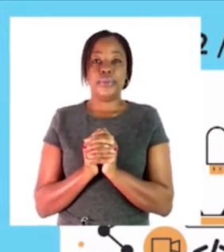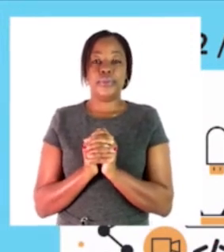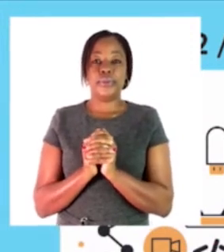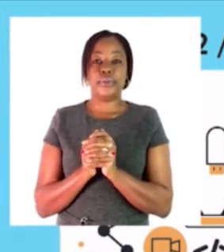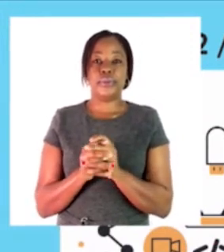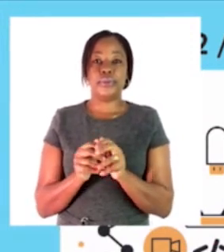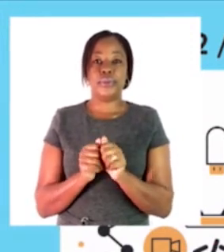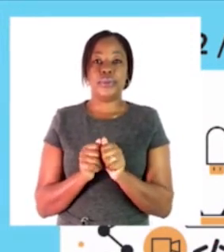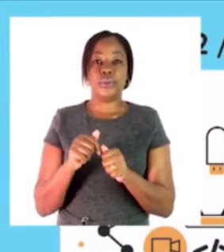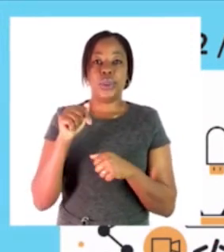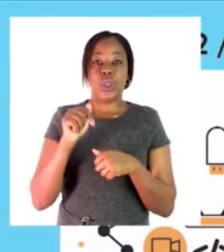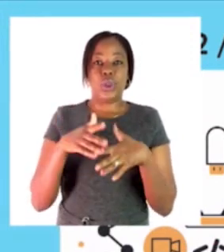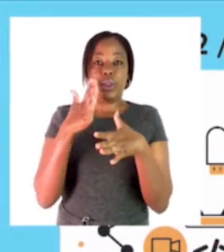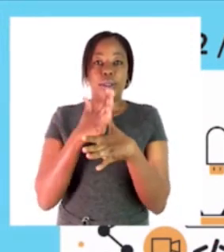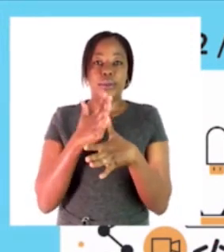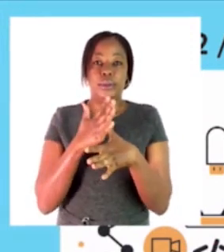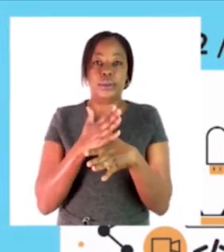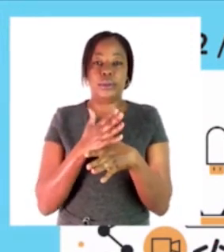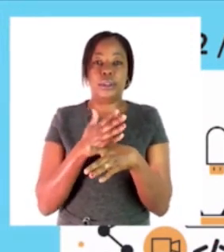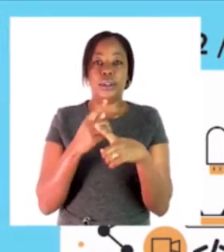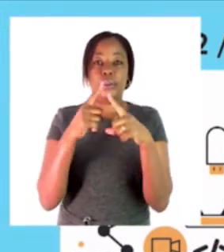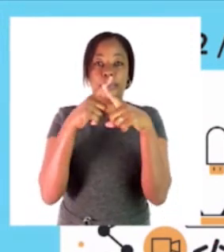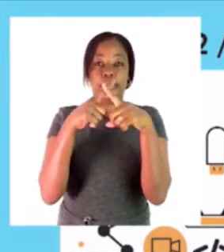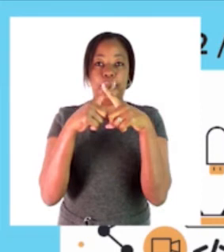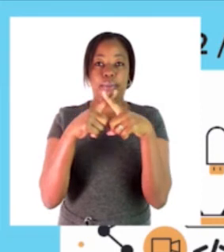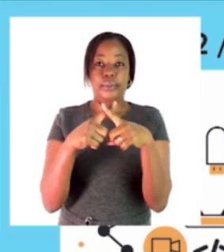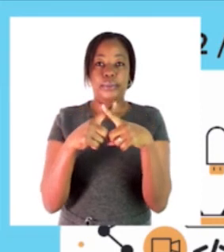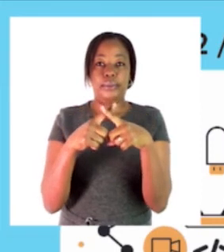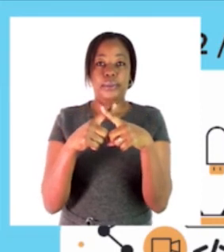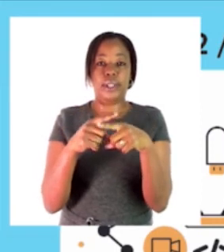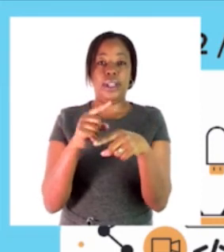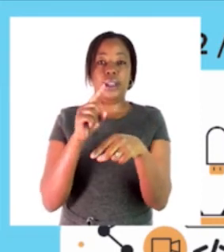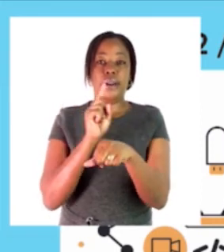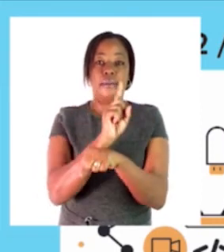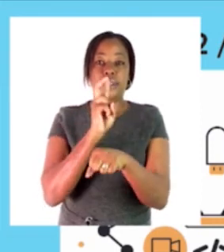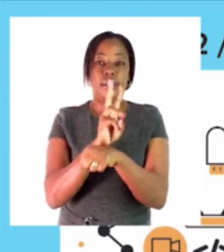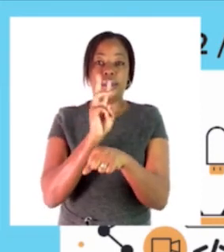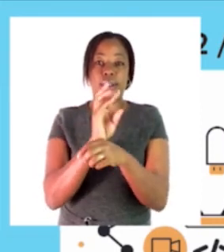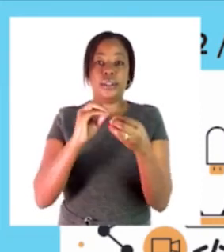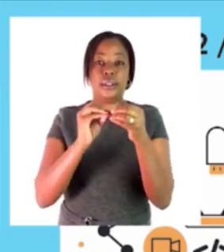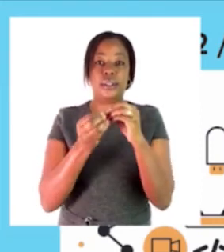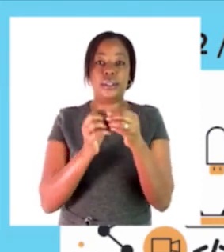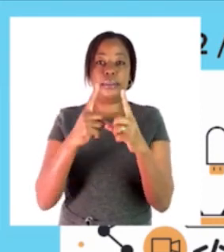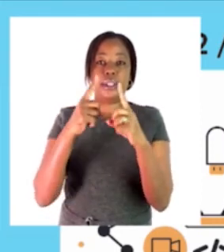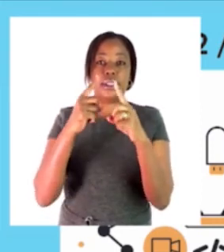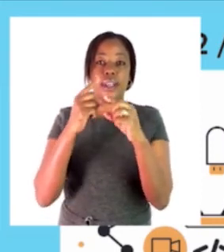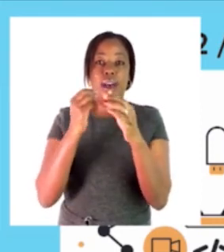our lesson for today our be on multiples ordinal numbers capacity